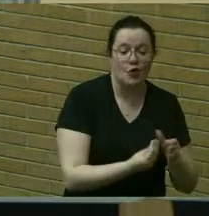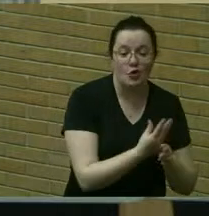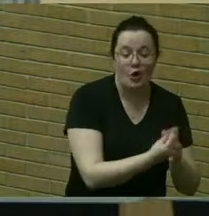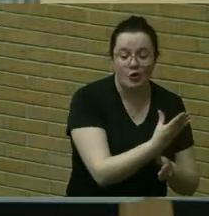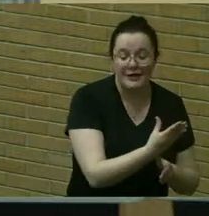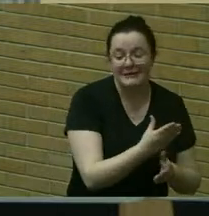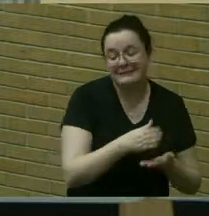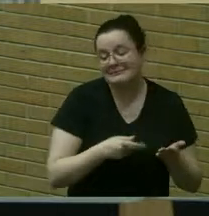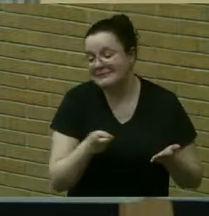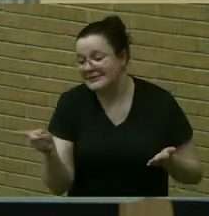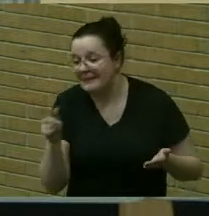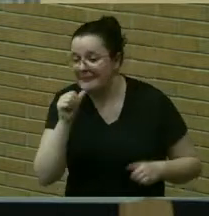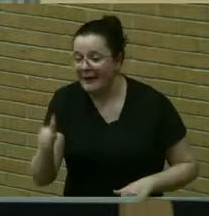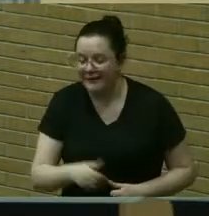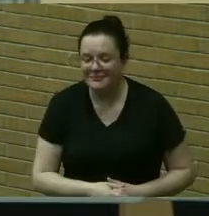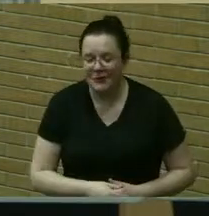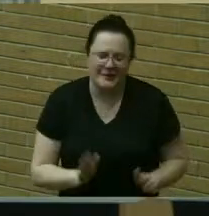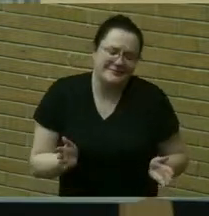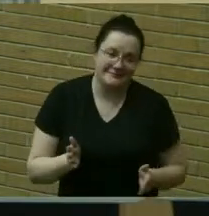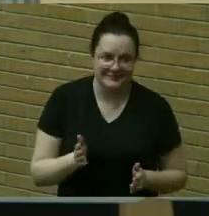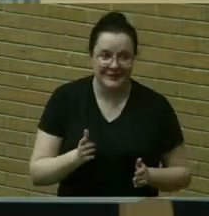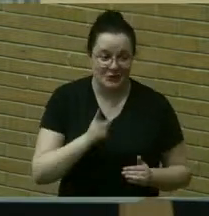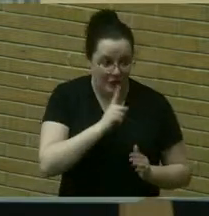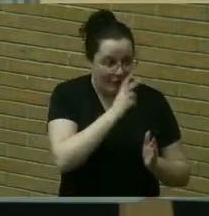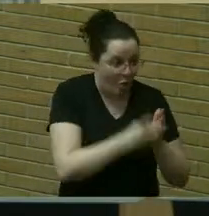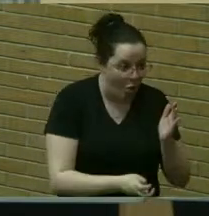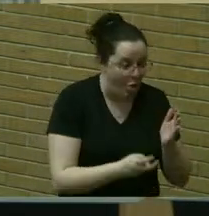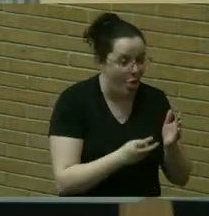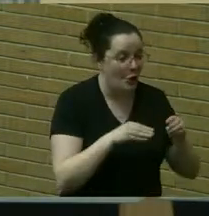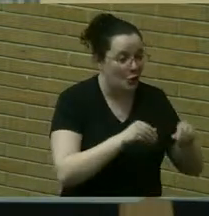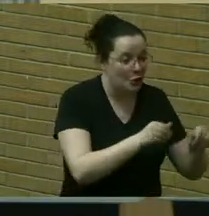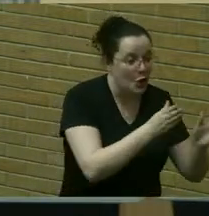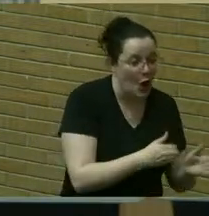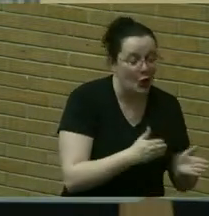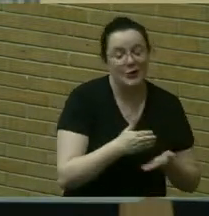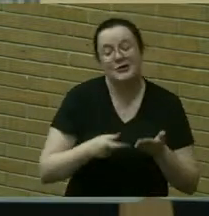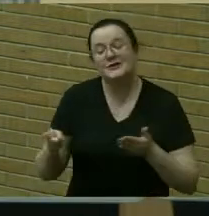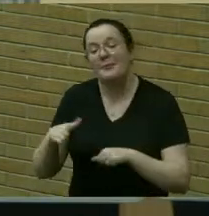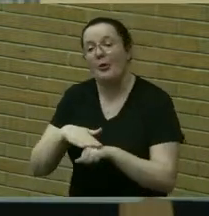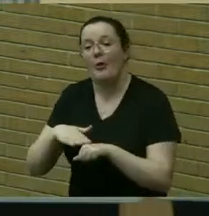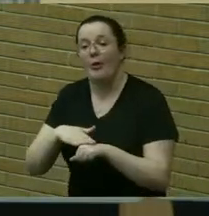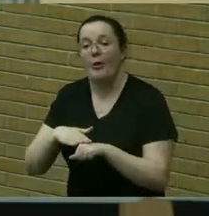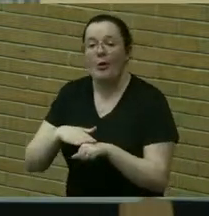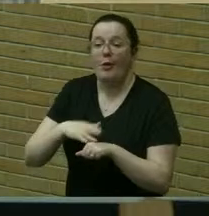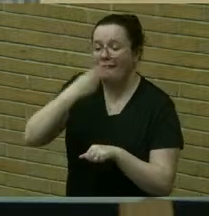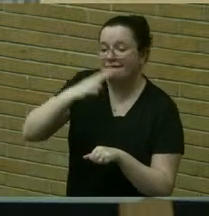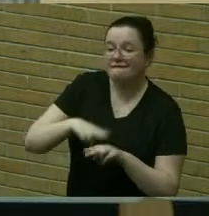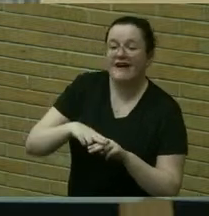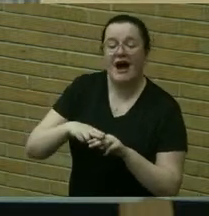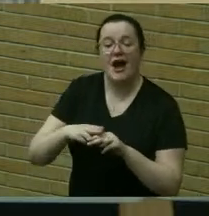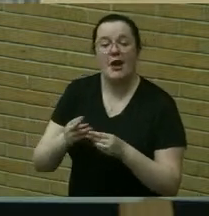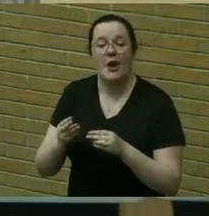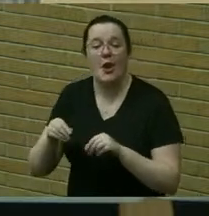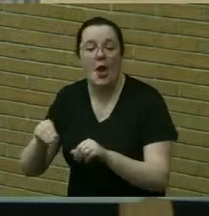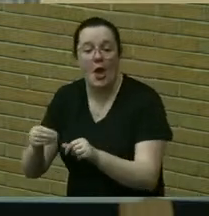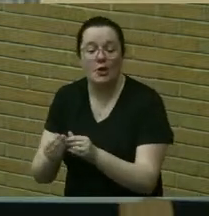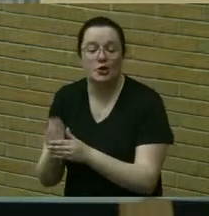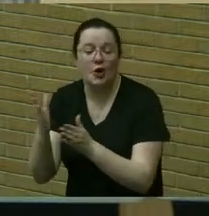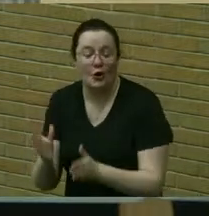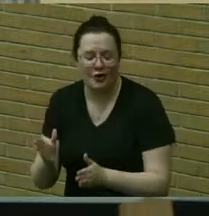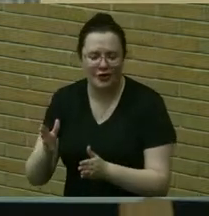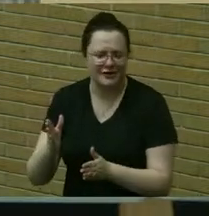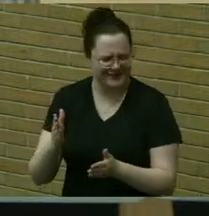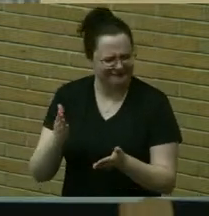heavy-duty gardeners and non-heavy-duty gardeners as possible and i i wasn't quite